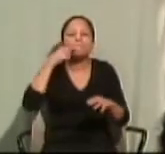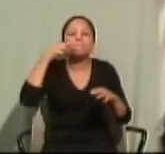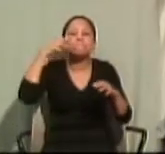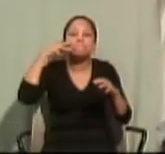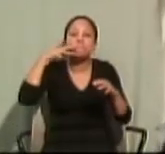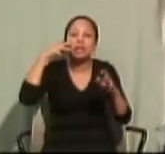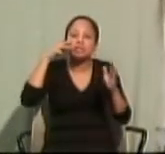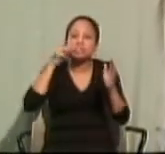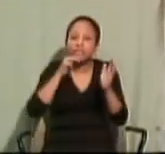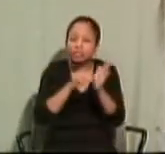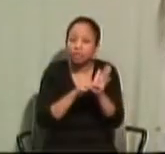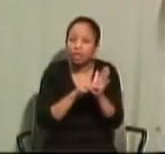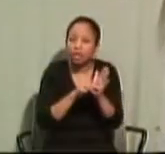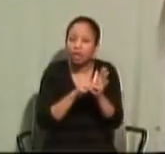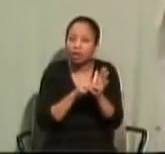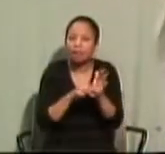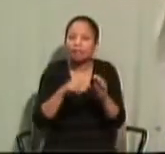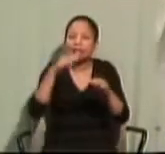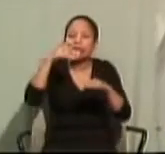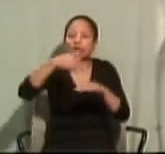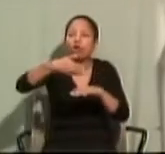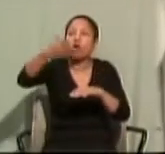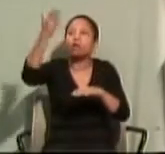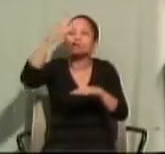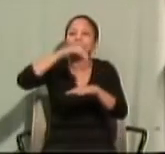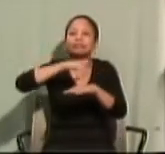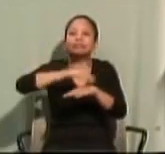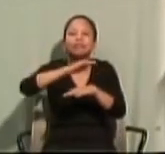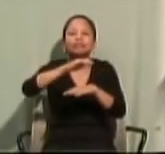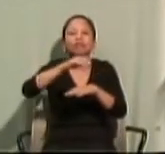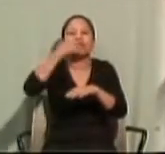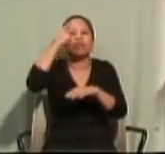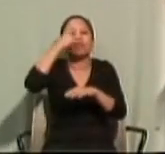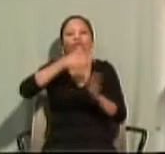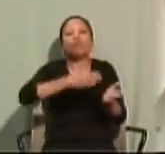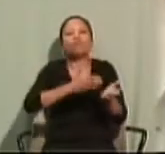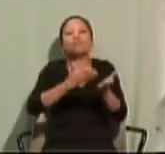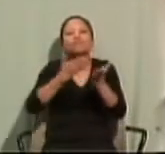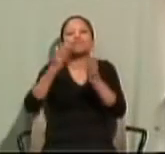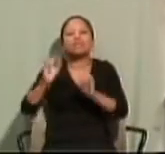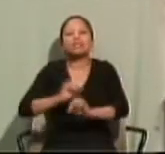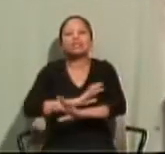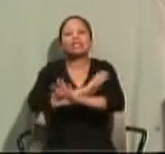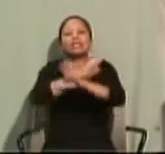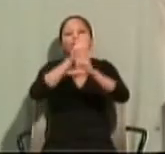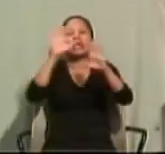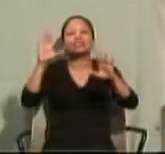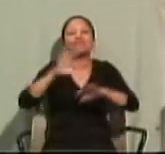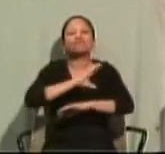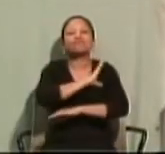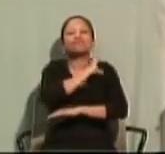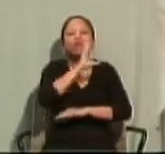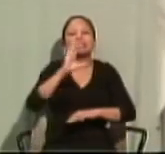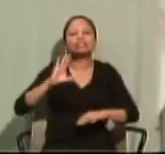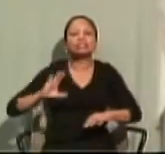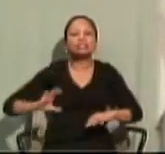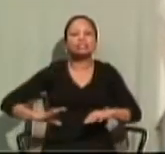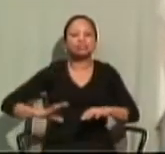sent by God to bring the light of Christ to others.